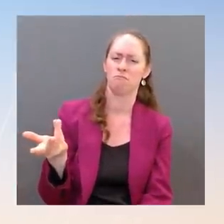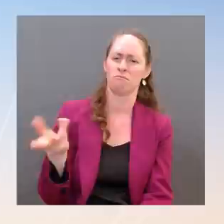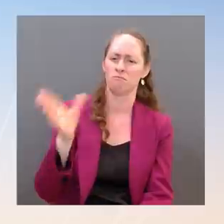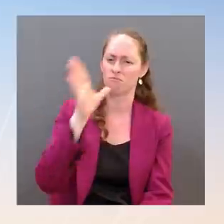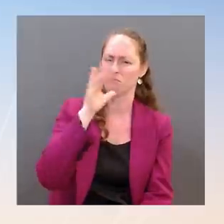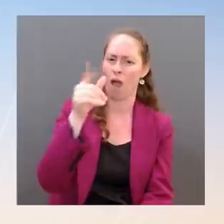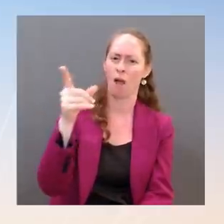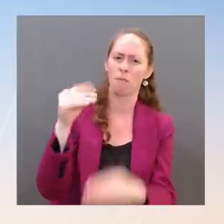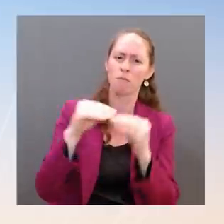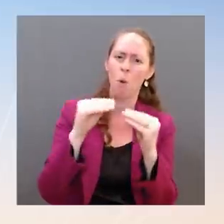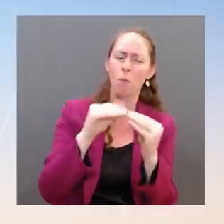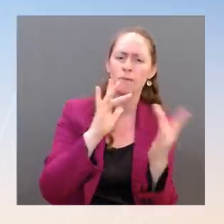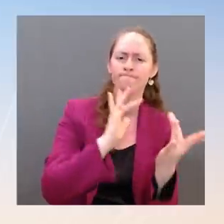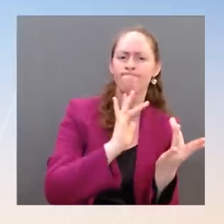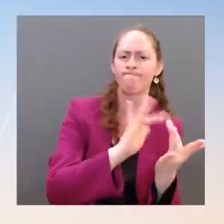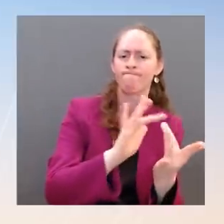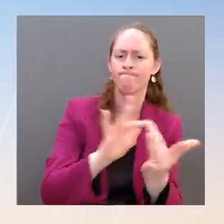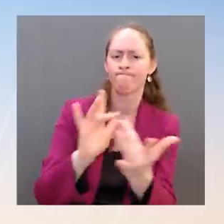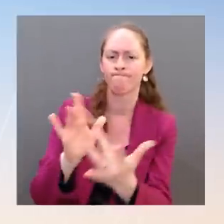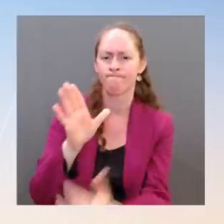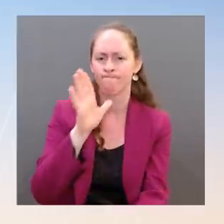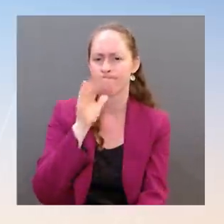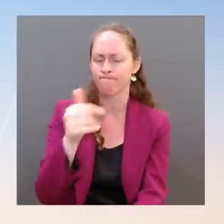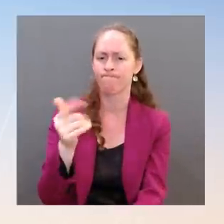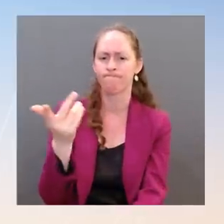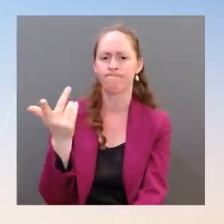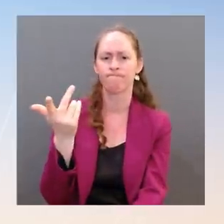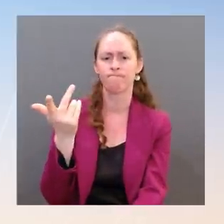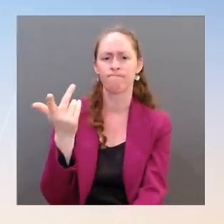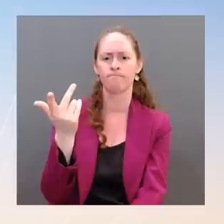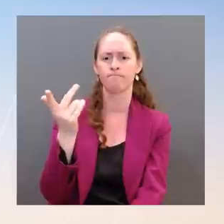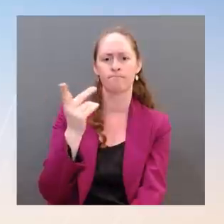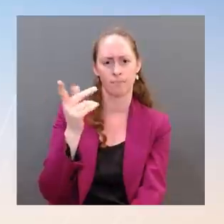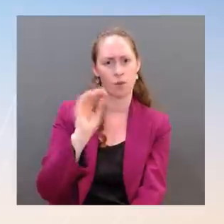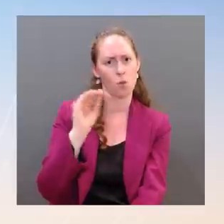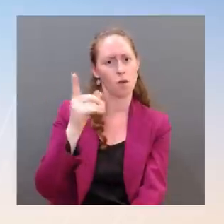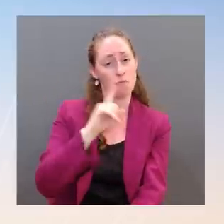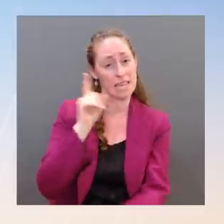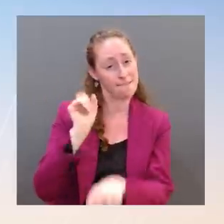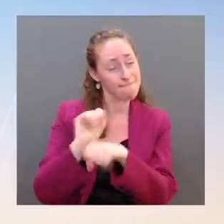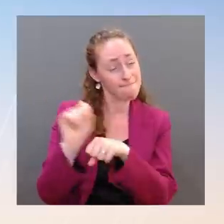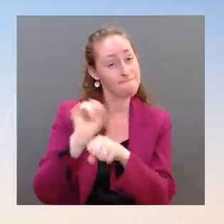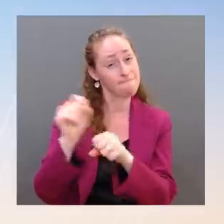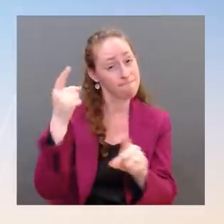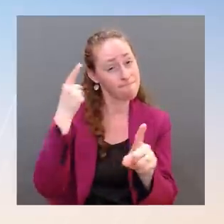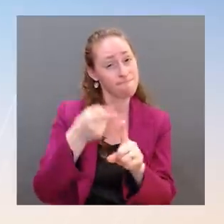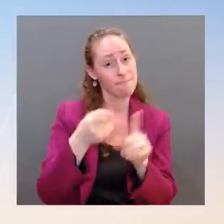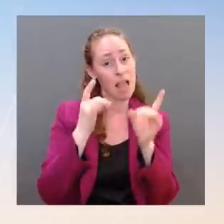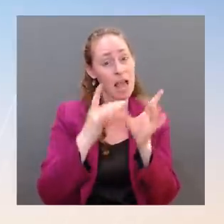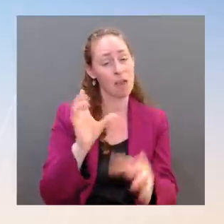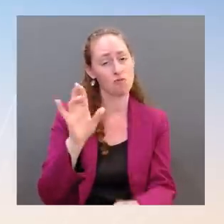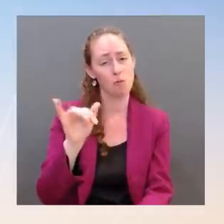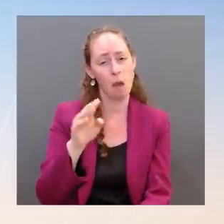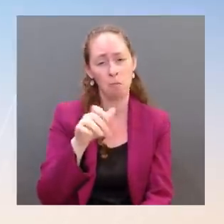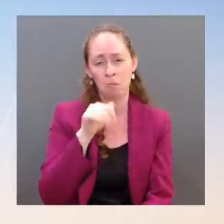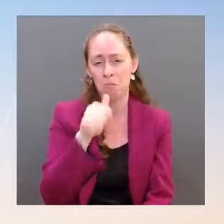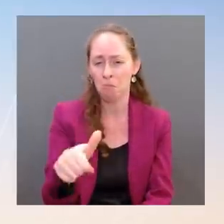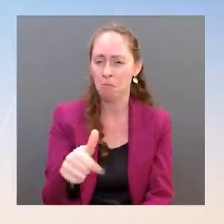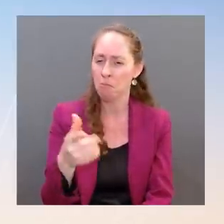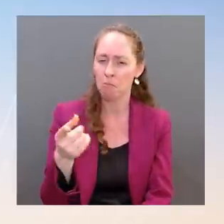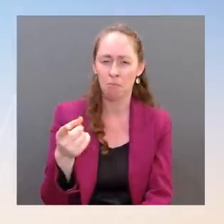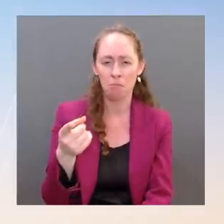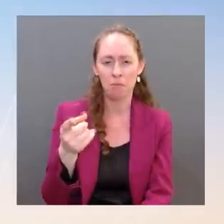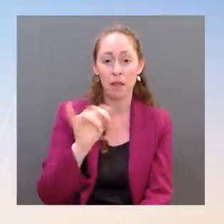on hate crimes, gun violence, and so on. I'll just read you one. The Reverend Al Sharpton, who has been a visitor of the White House several times, says,